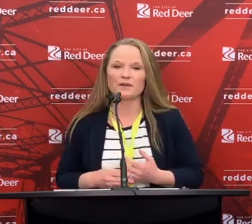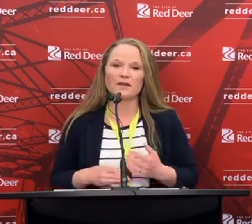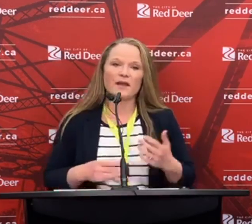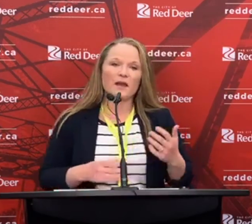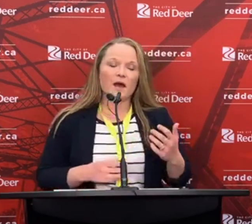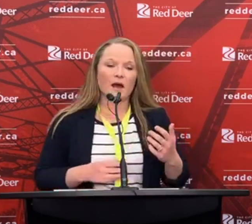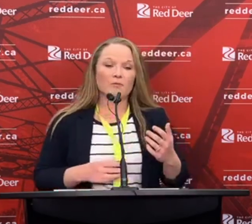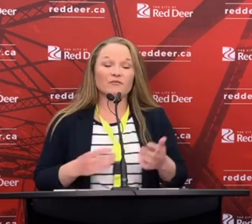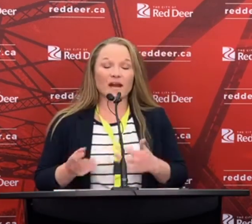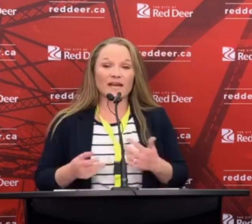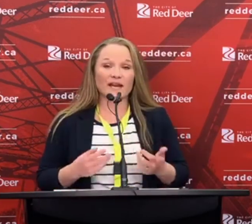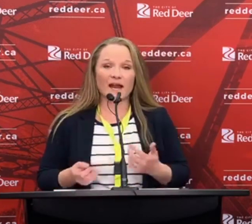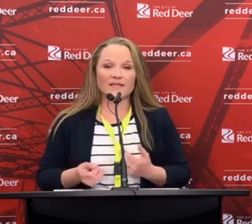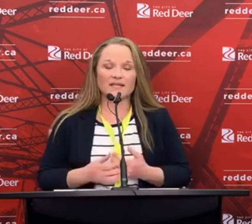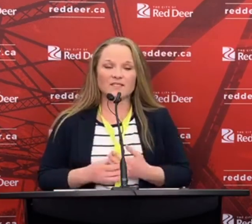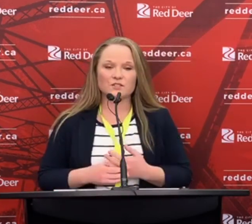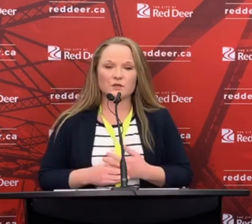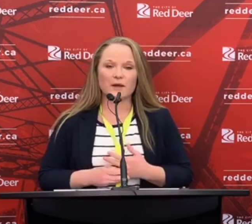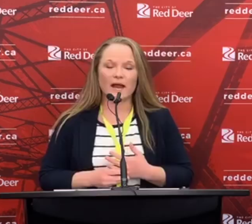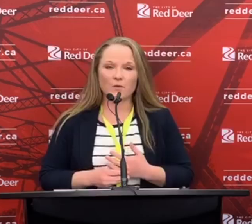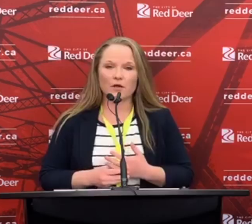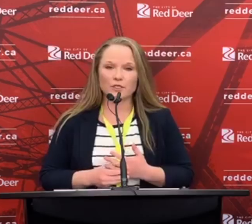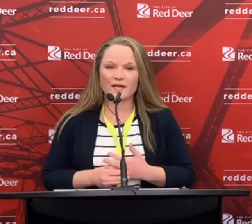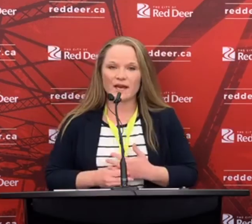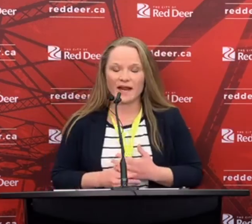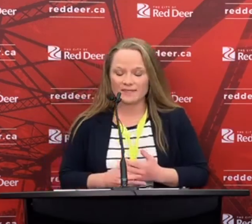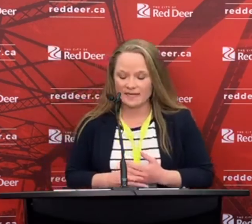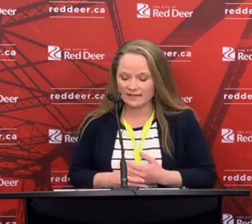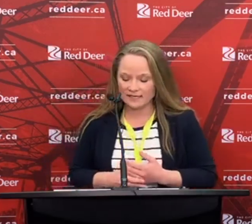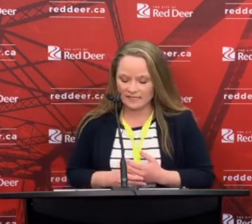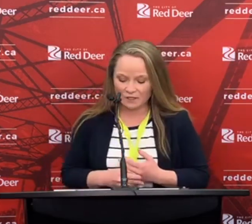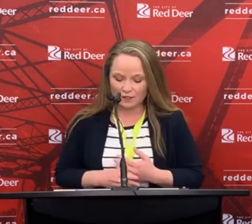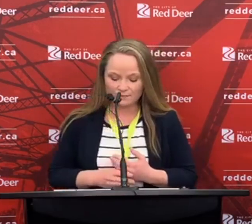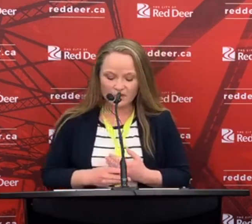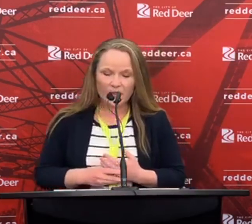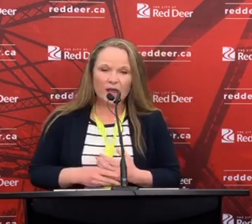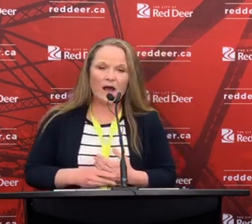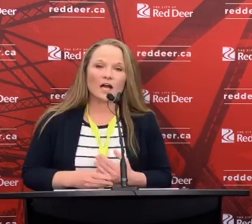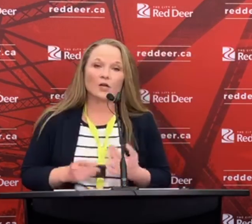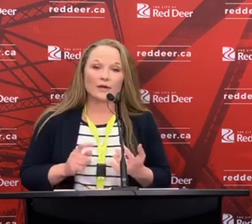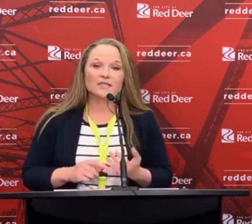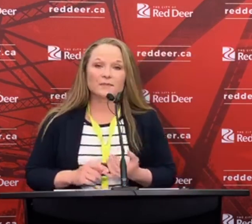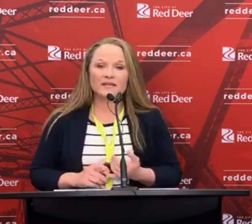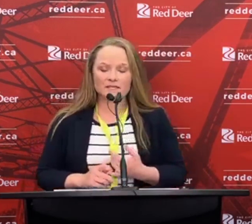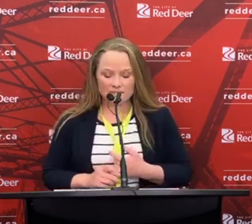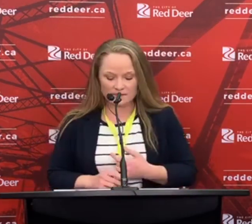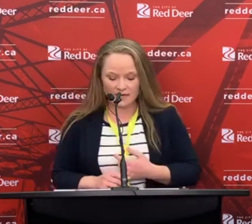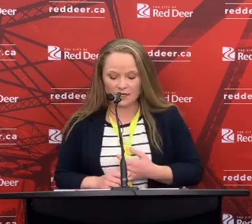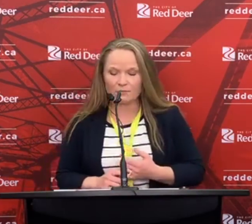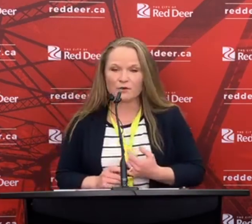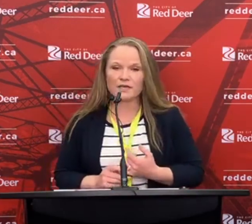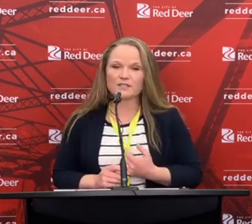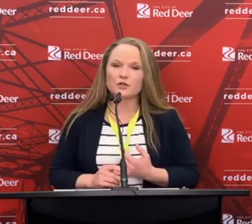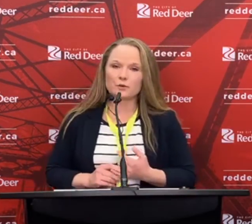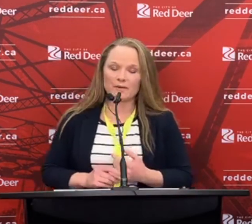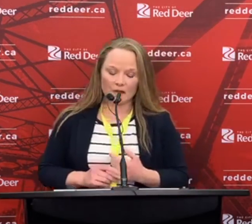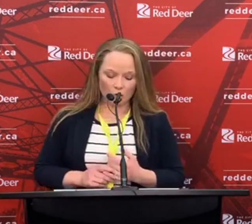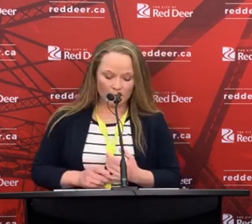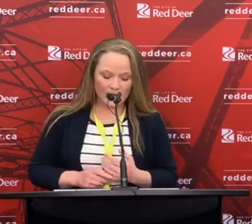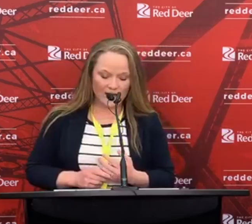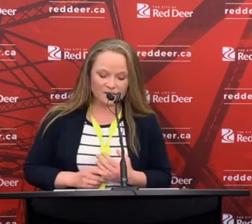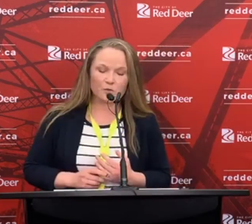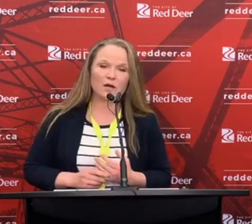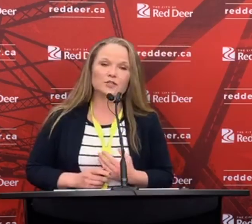playgrounds with providing access to hand washing and hand sanitization, green spaces in communities do